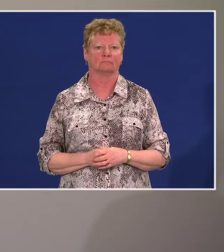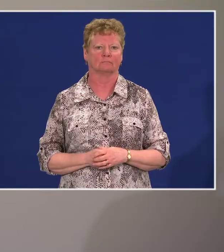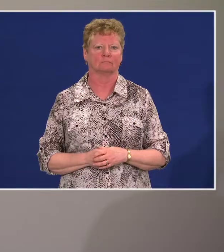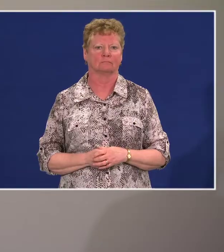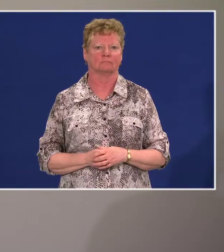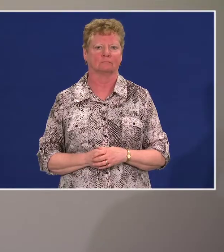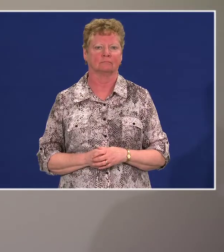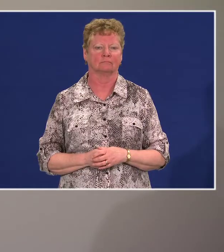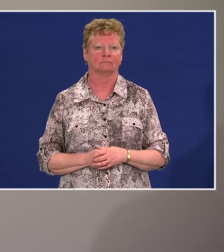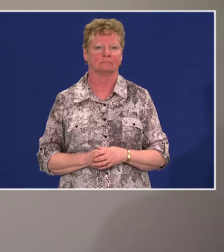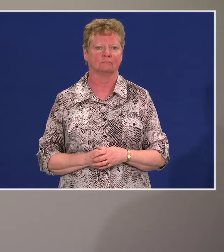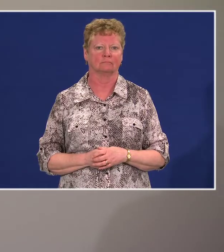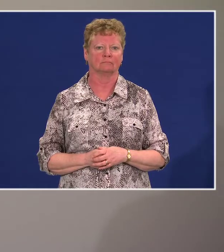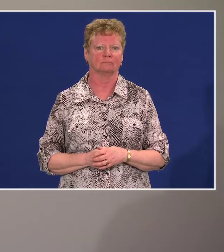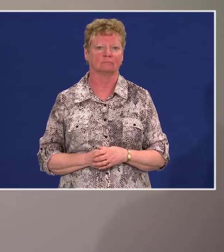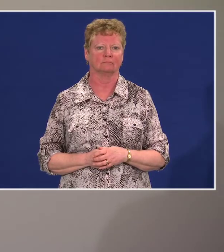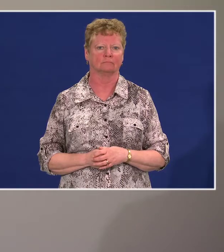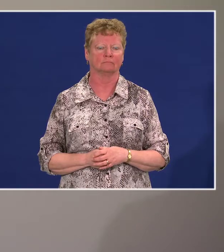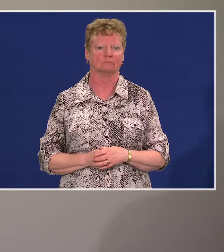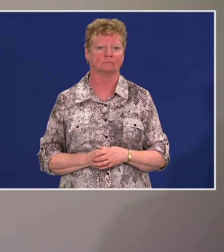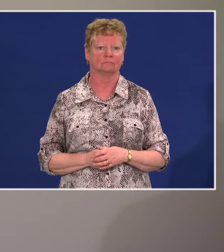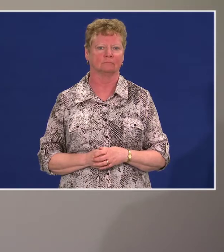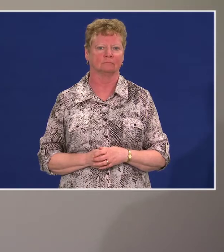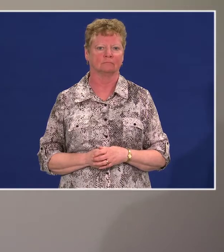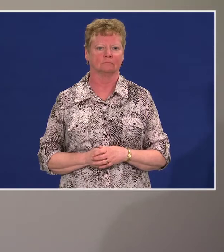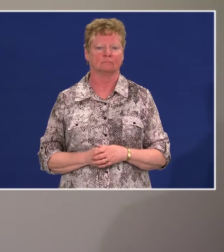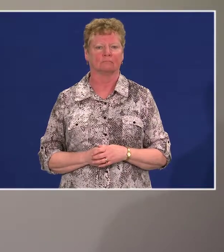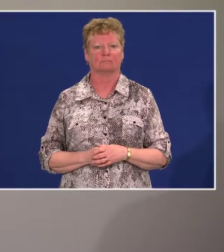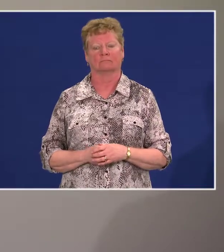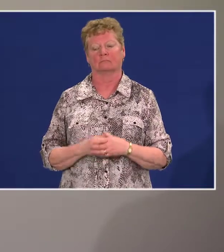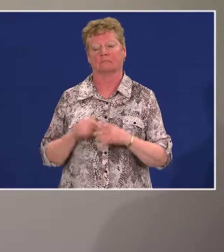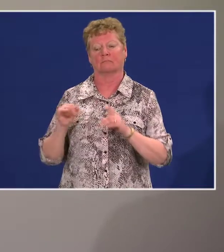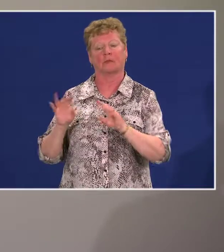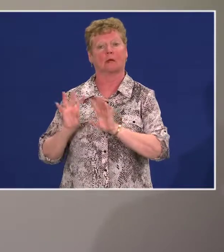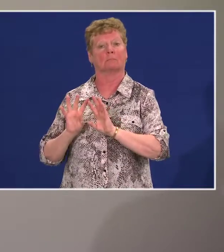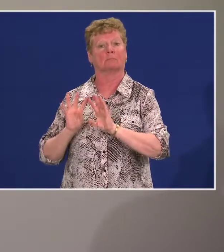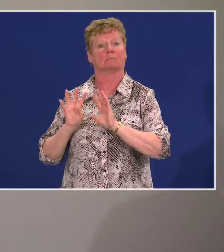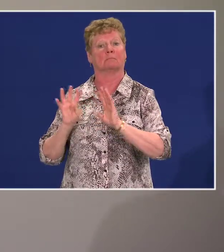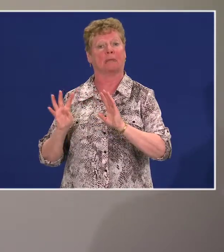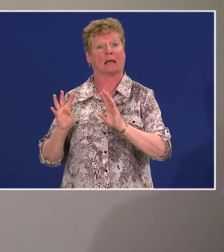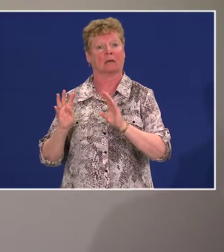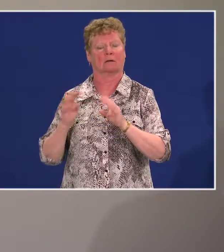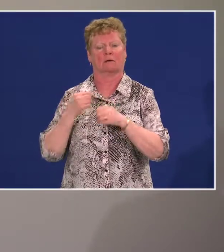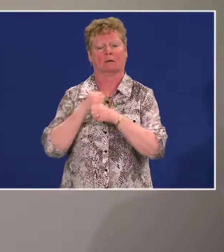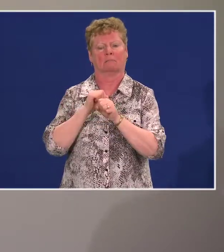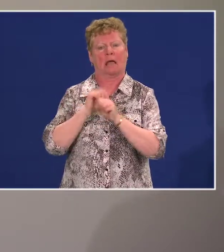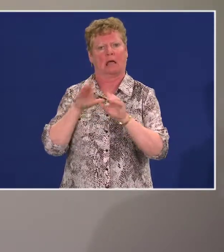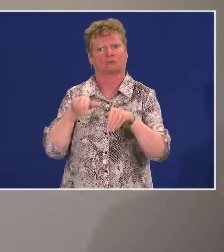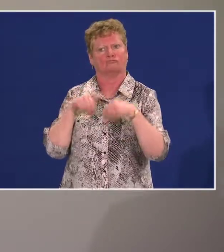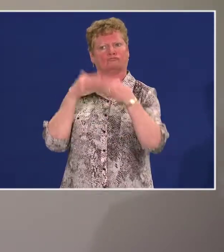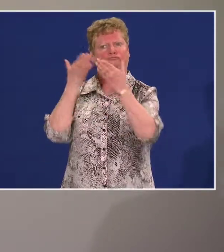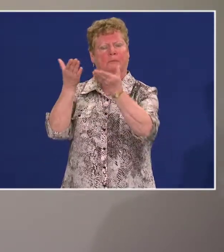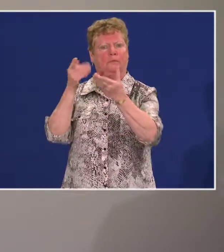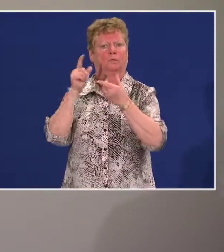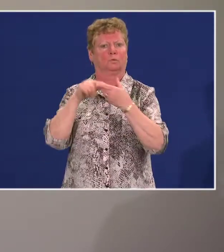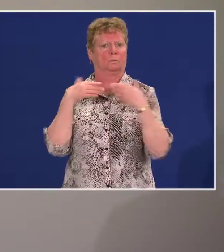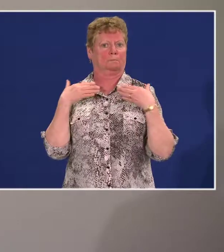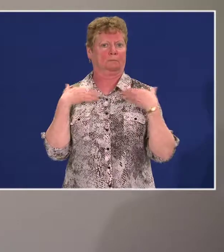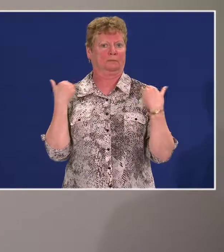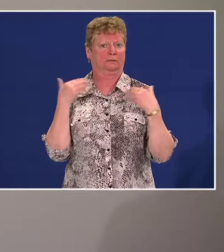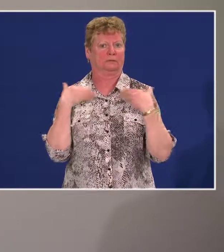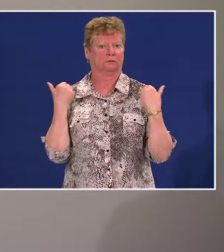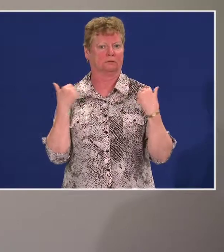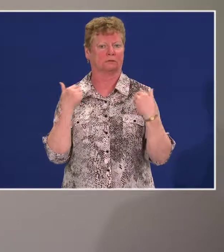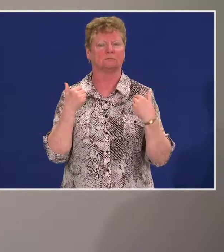The panel also made a series of recommendations to the Minister that's really about